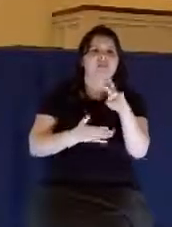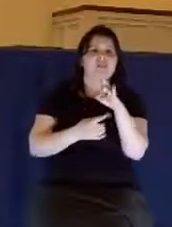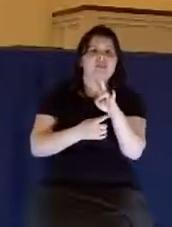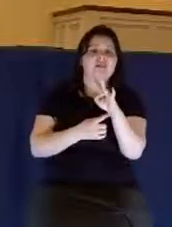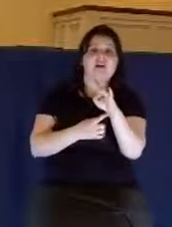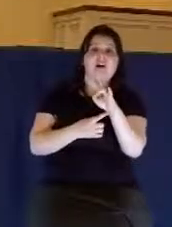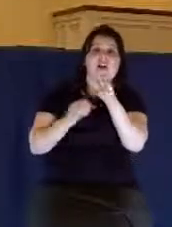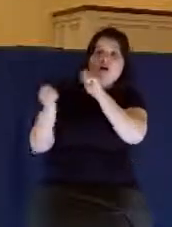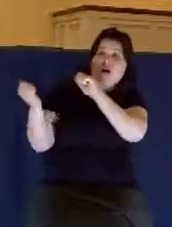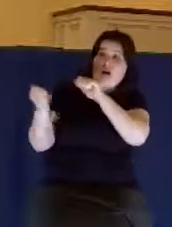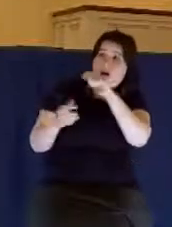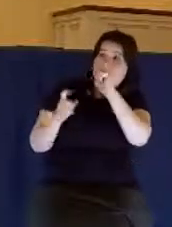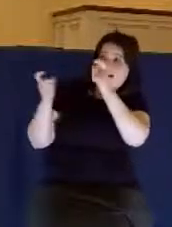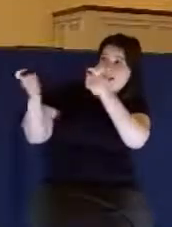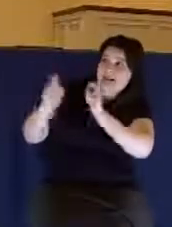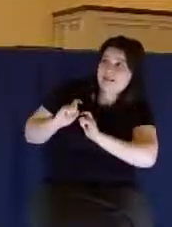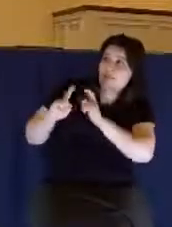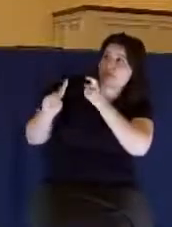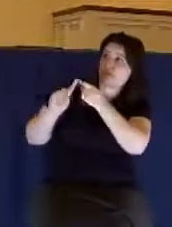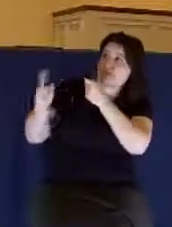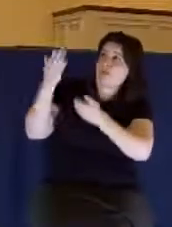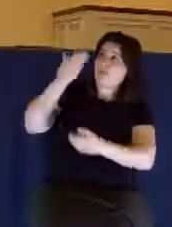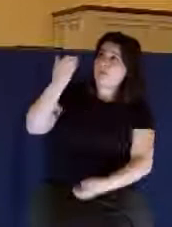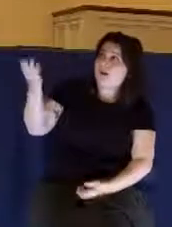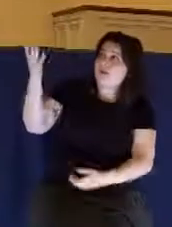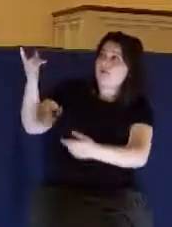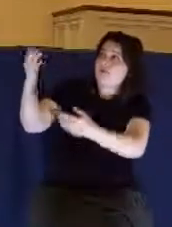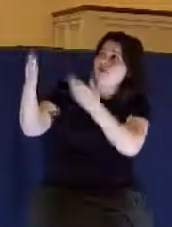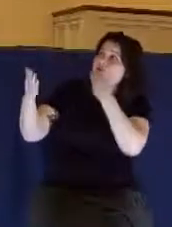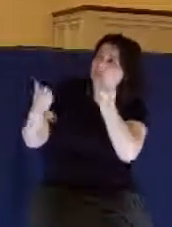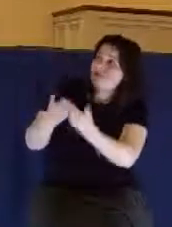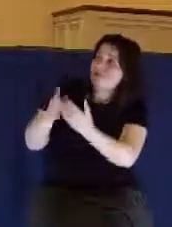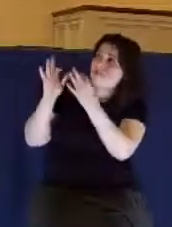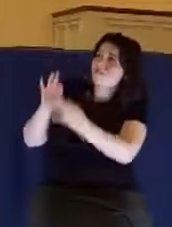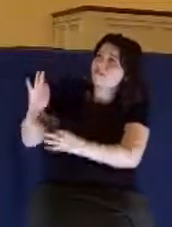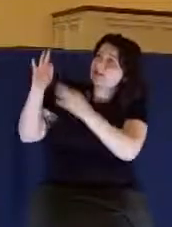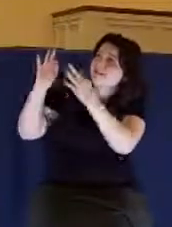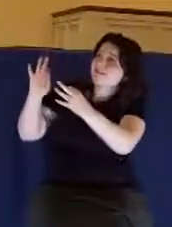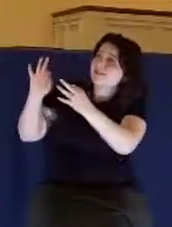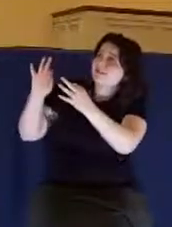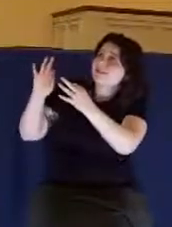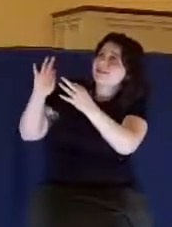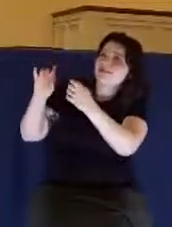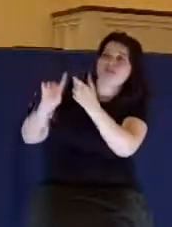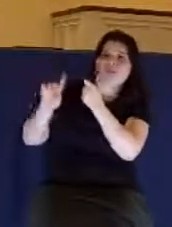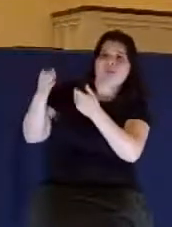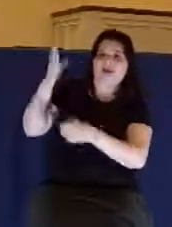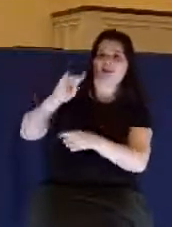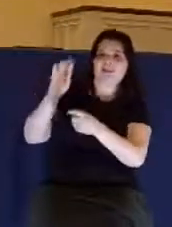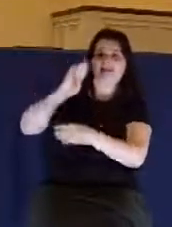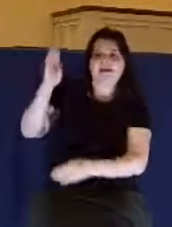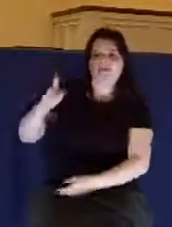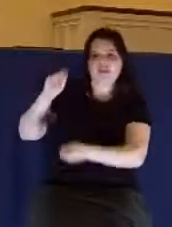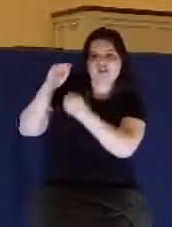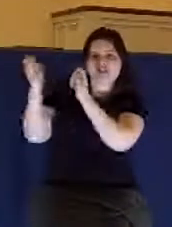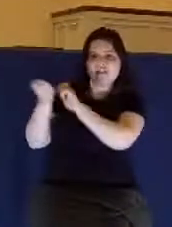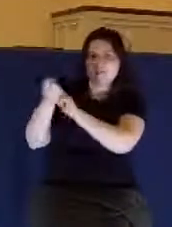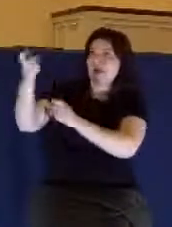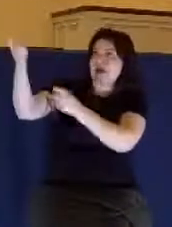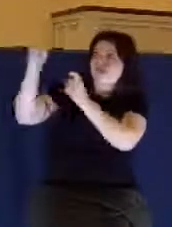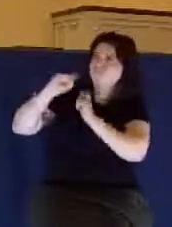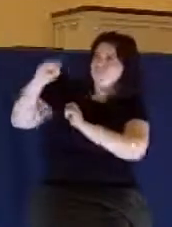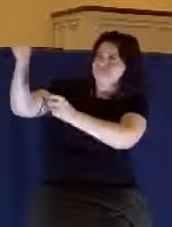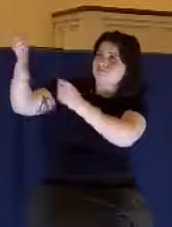comes from above and cometh down from the Father of lights. This is a present participle. It keeps coming down.